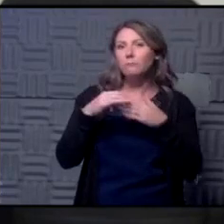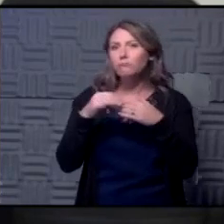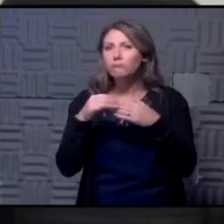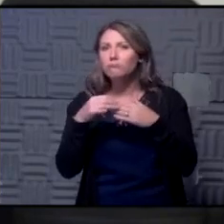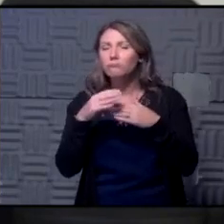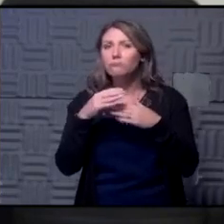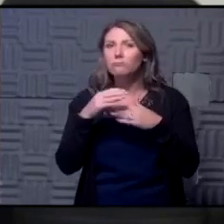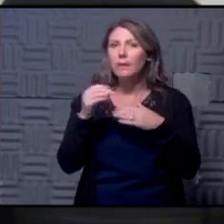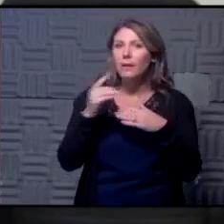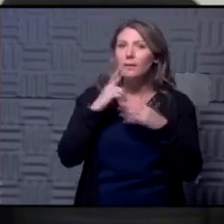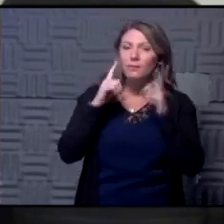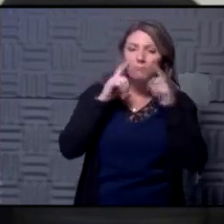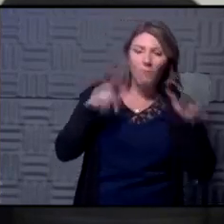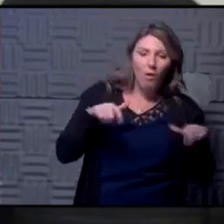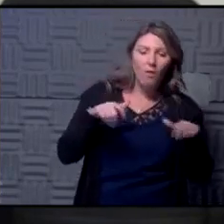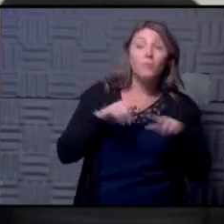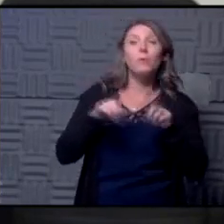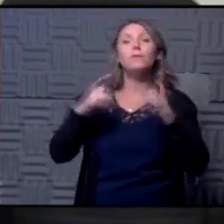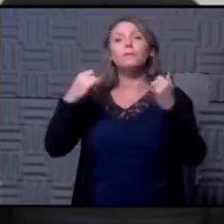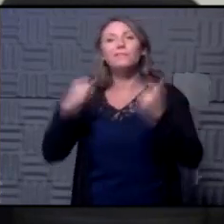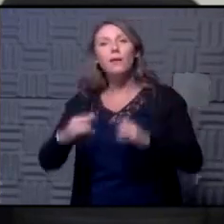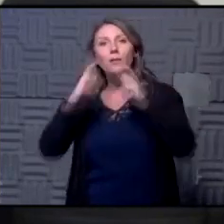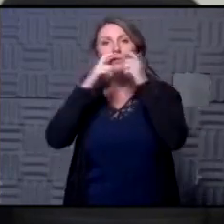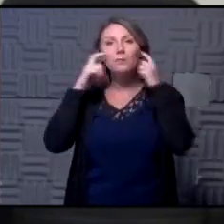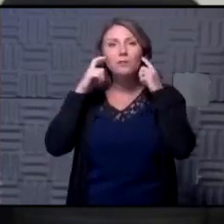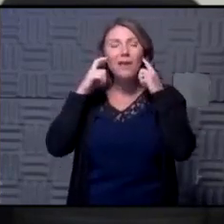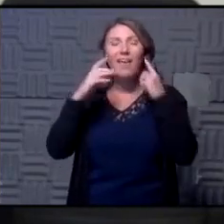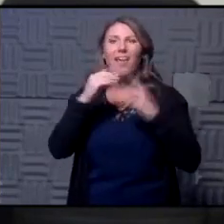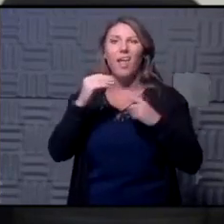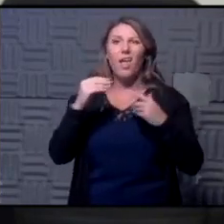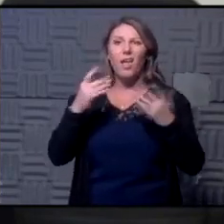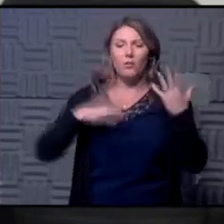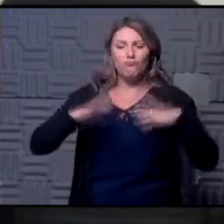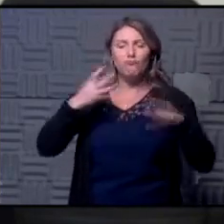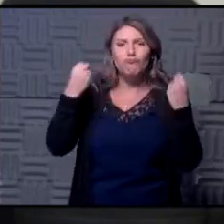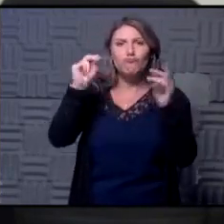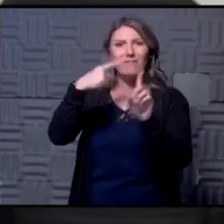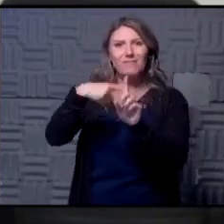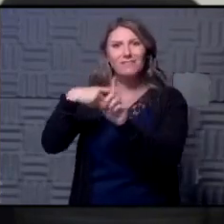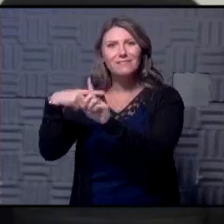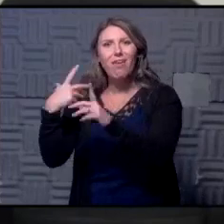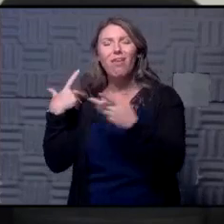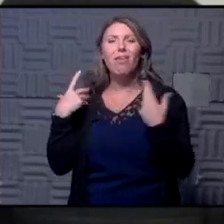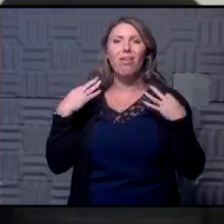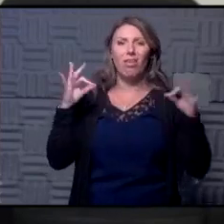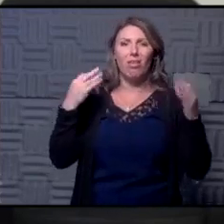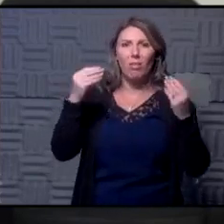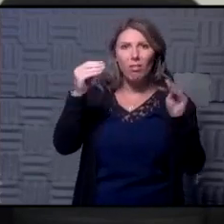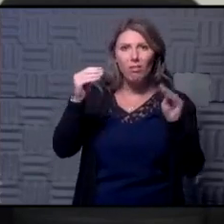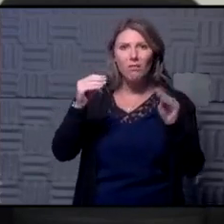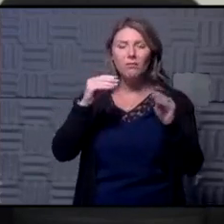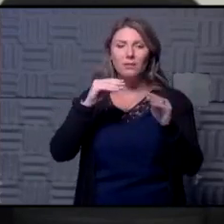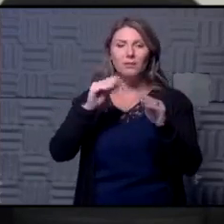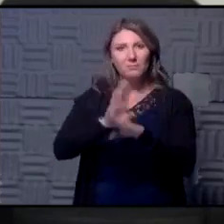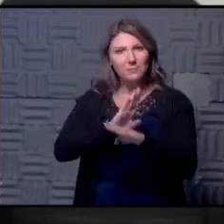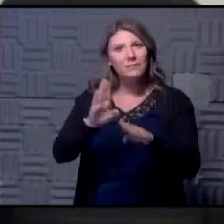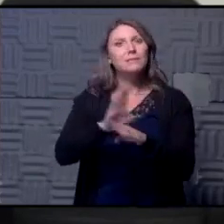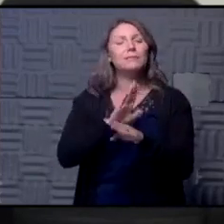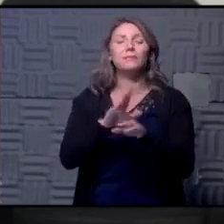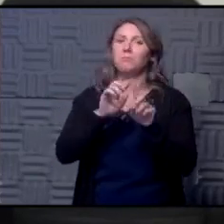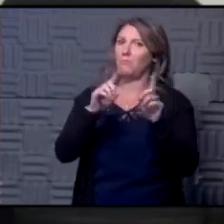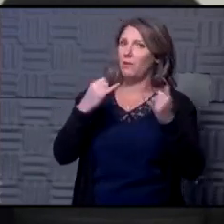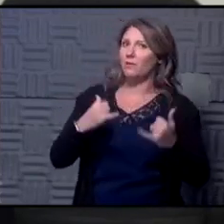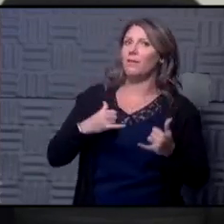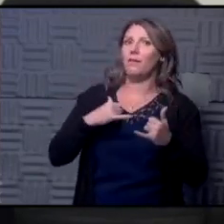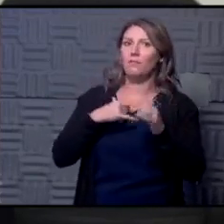around especially the retail bigger retail companies but they've come around now and